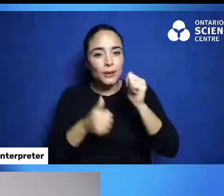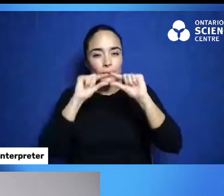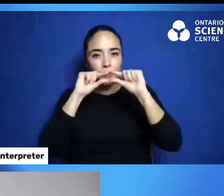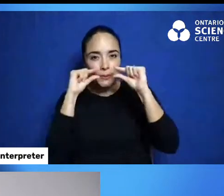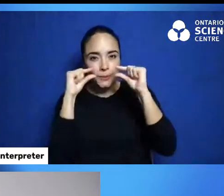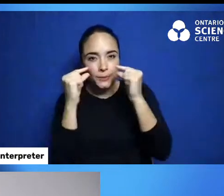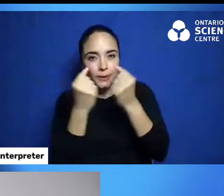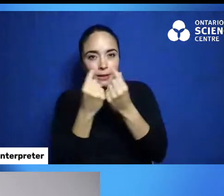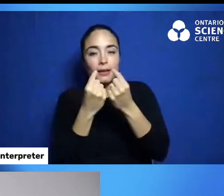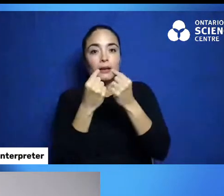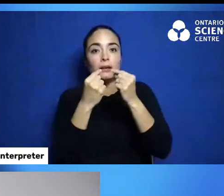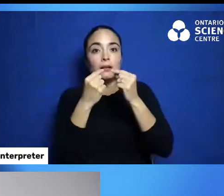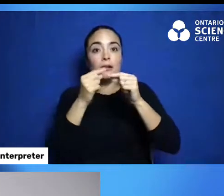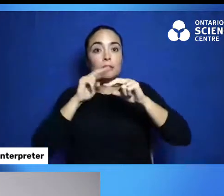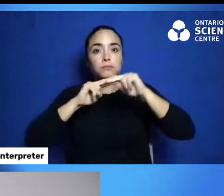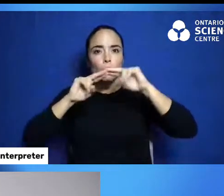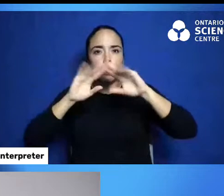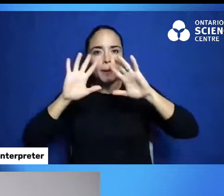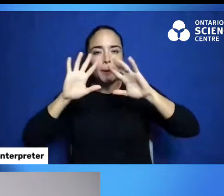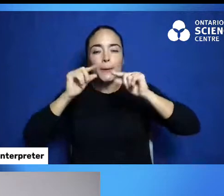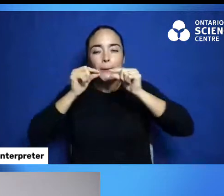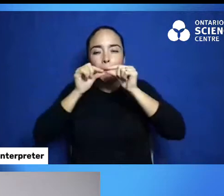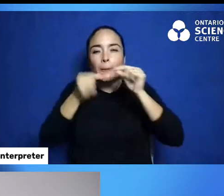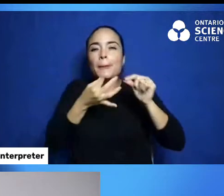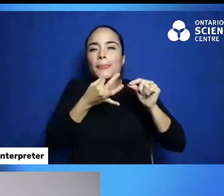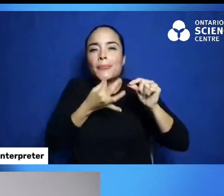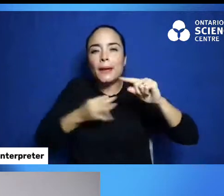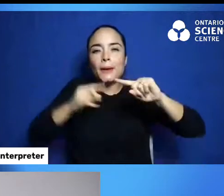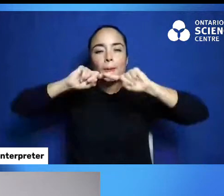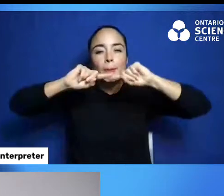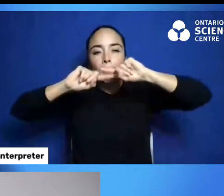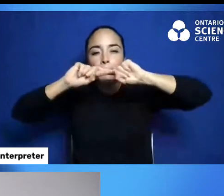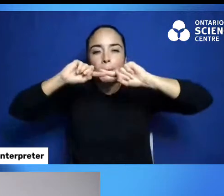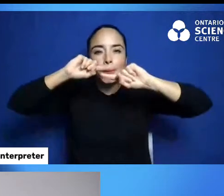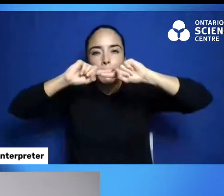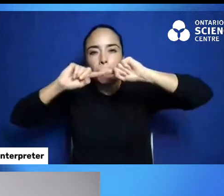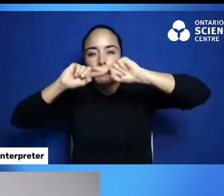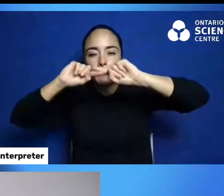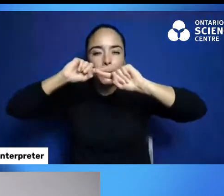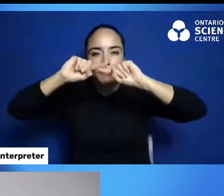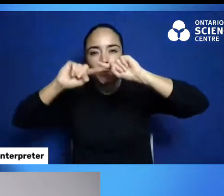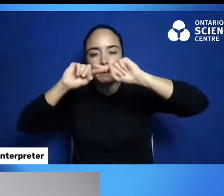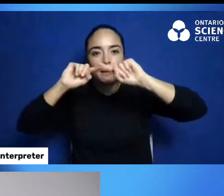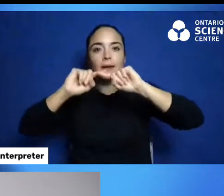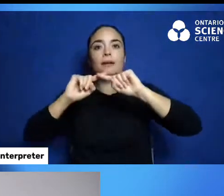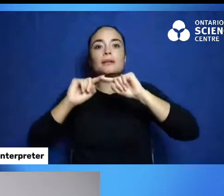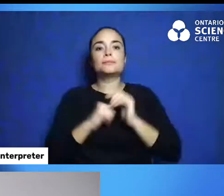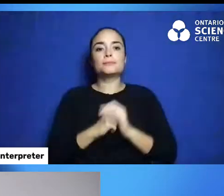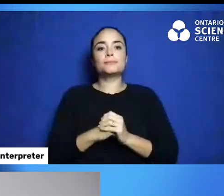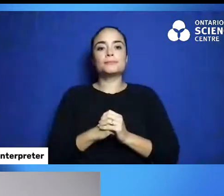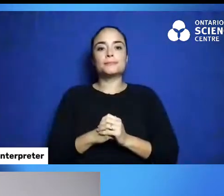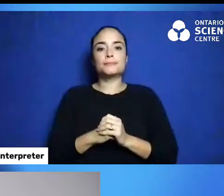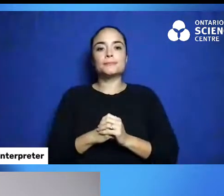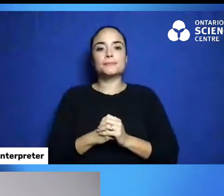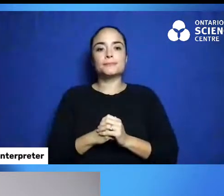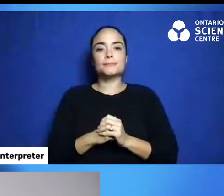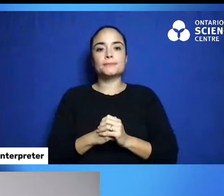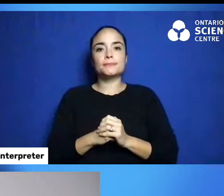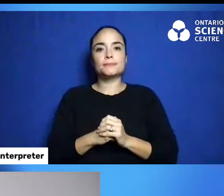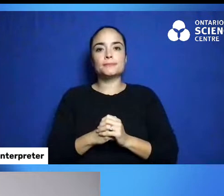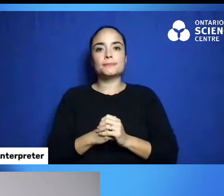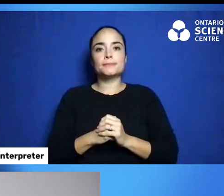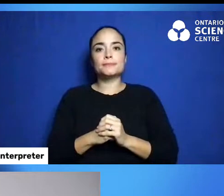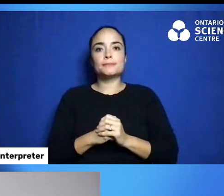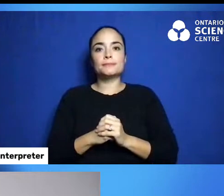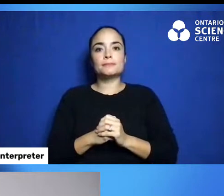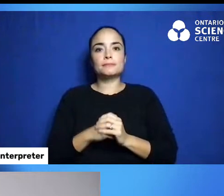Kind of like when you play with Lego and your little sibling plays with Duplo. Well, Mr. Bell made the Duplo basket and some